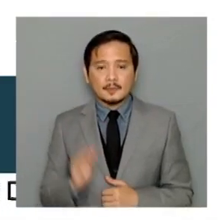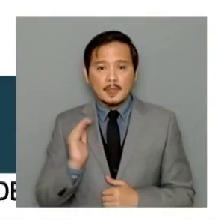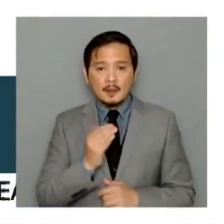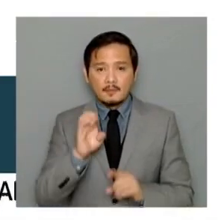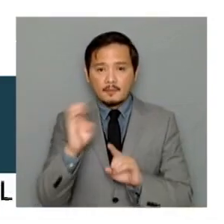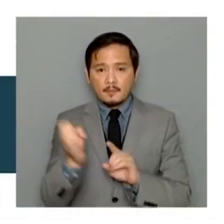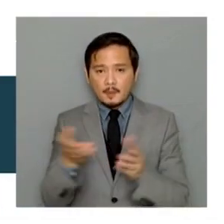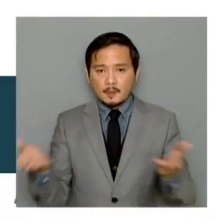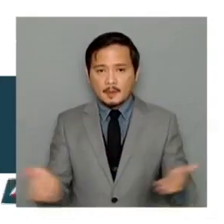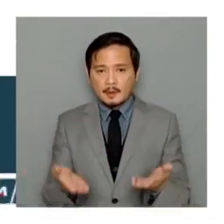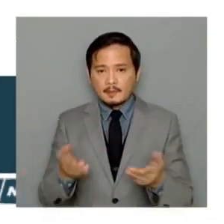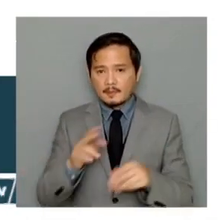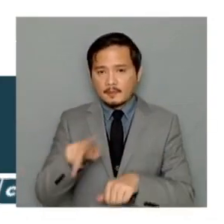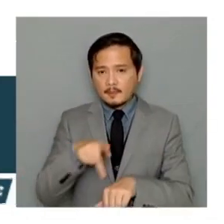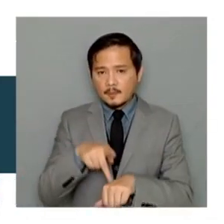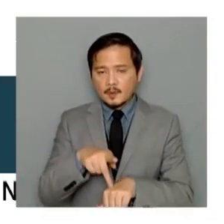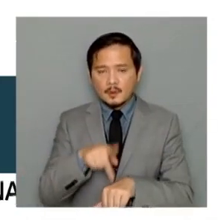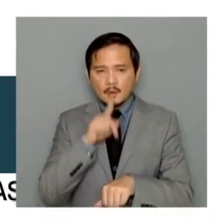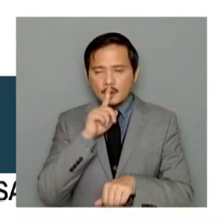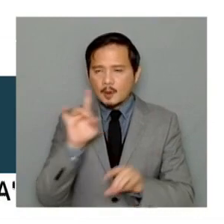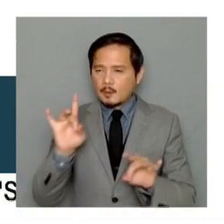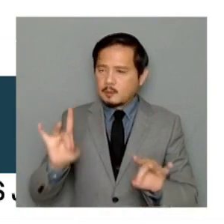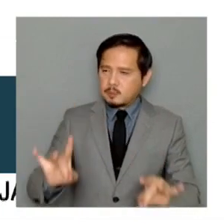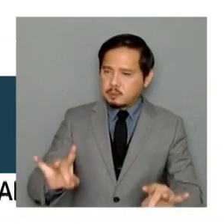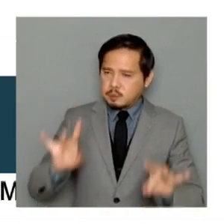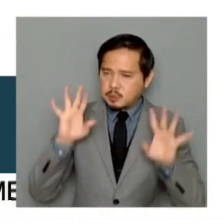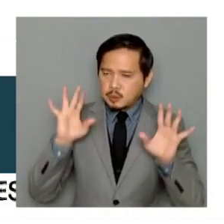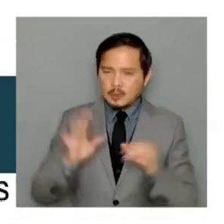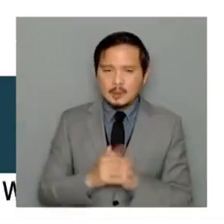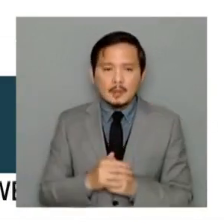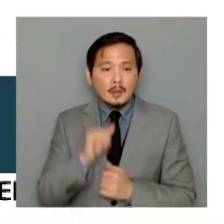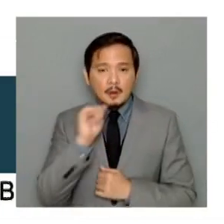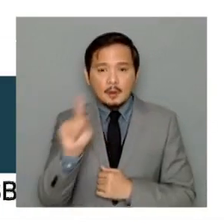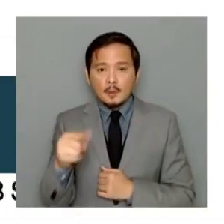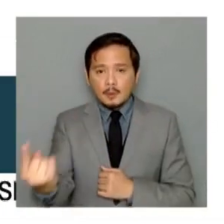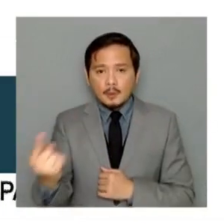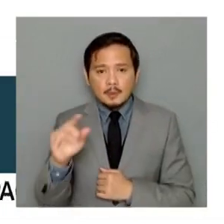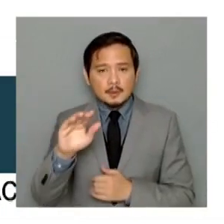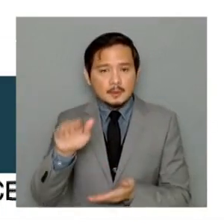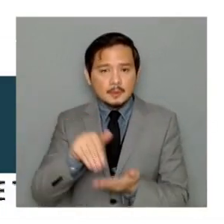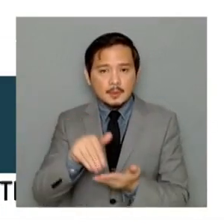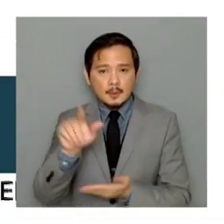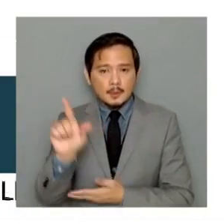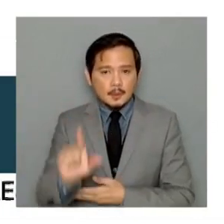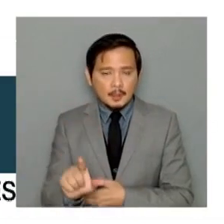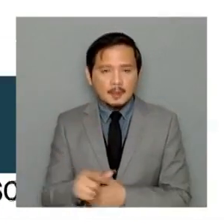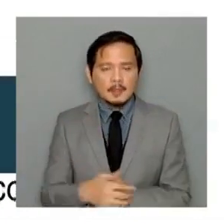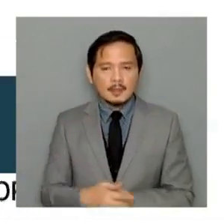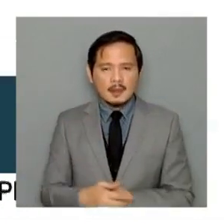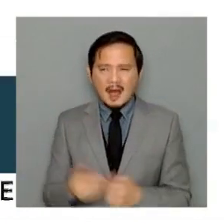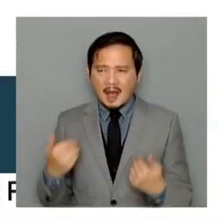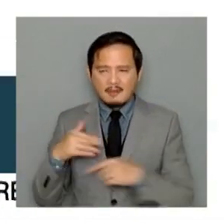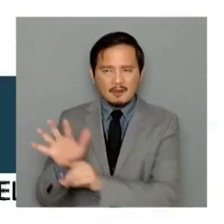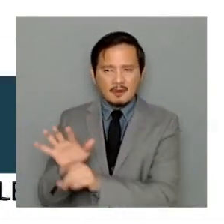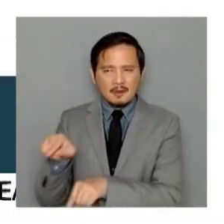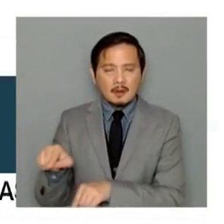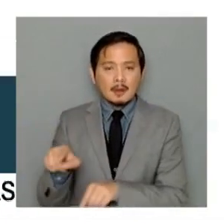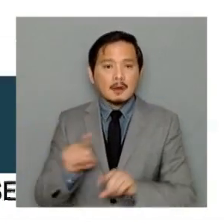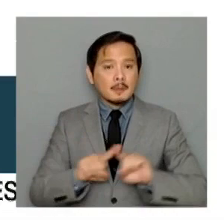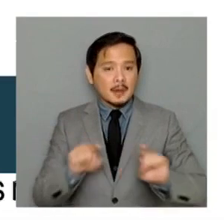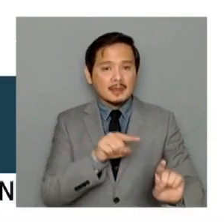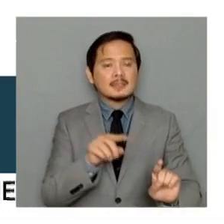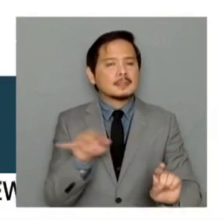Philippines is so very threatened. It's not only here in central Luzon. It's not only here in Luzon, but Visayas and Inouye.